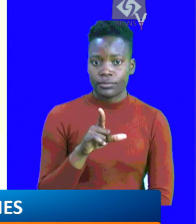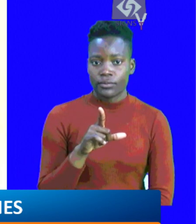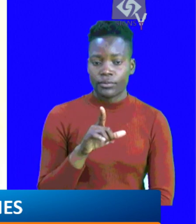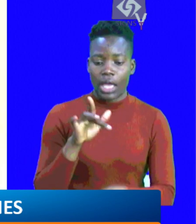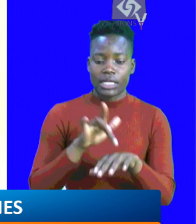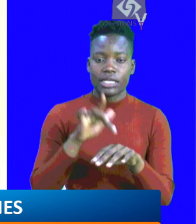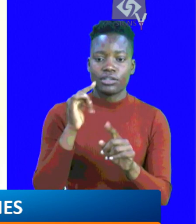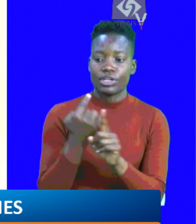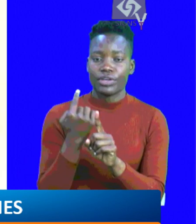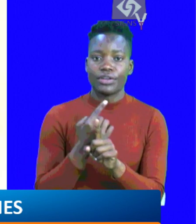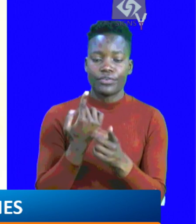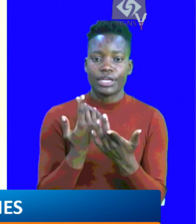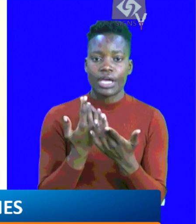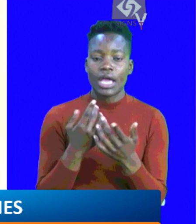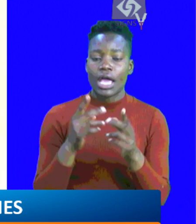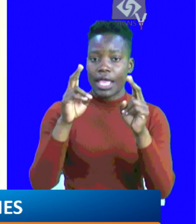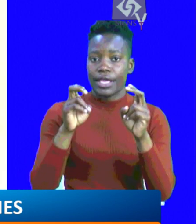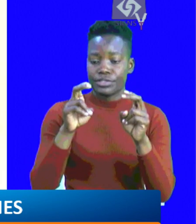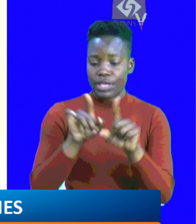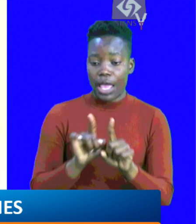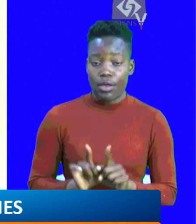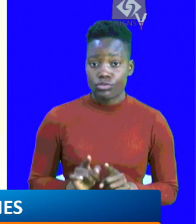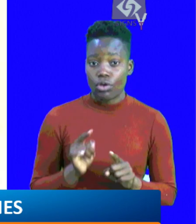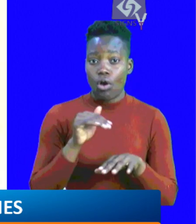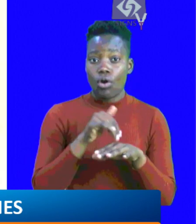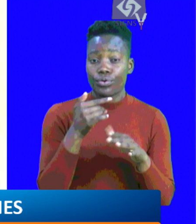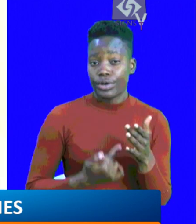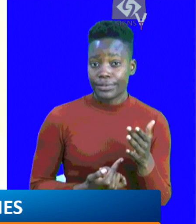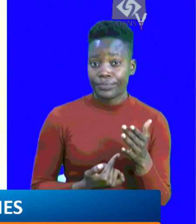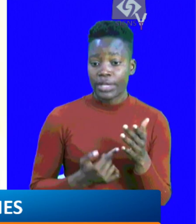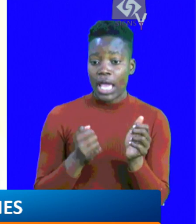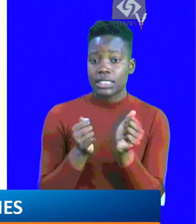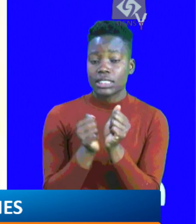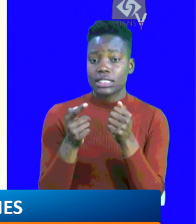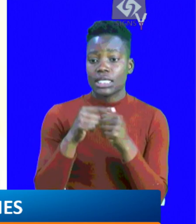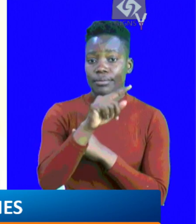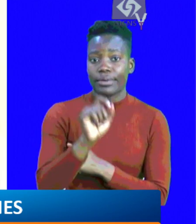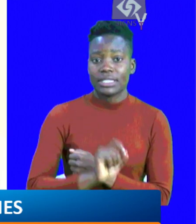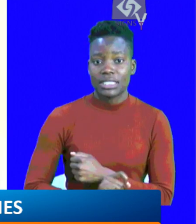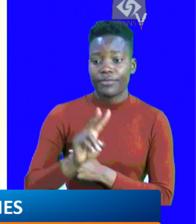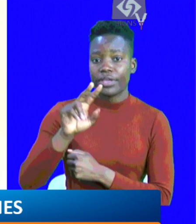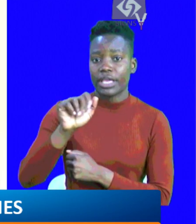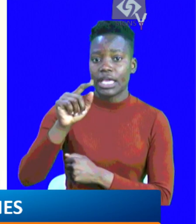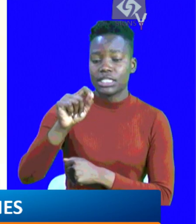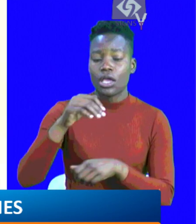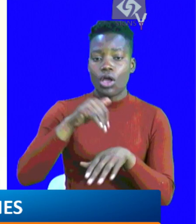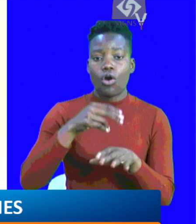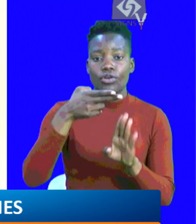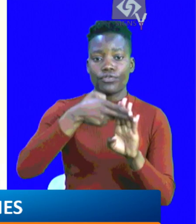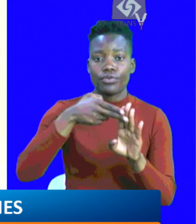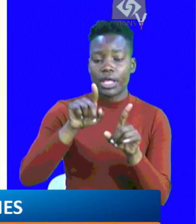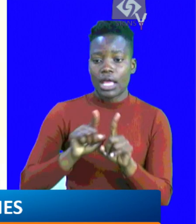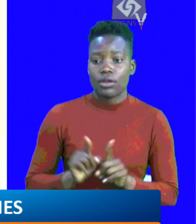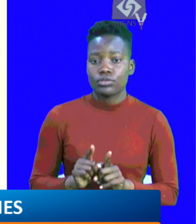to this bill, touching on various issues and particularly on the matter of the 16